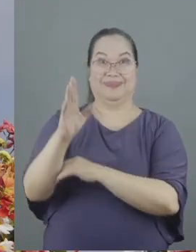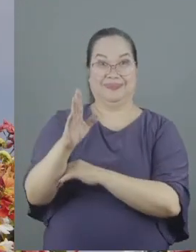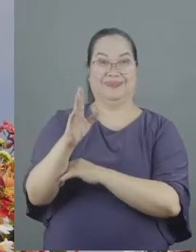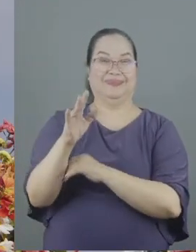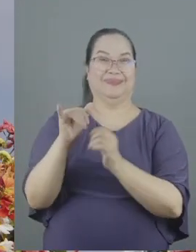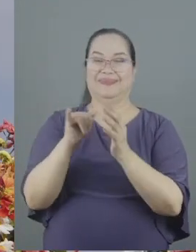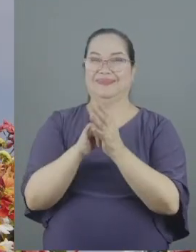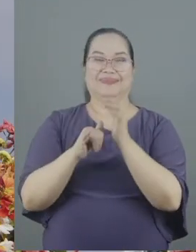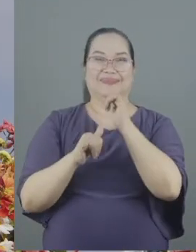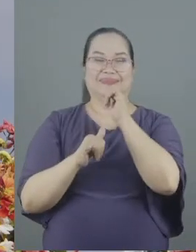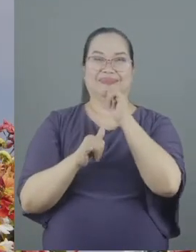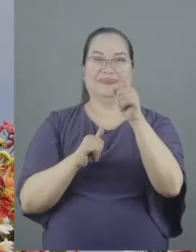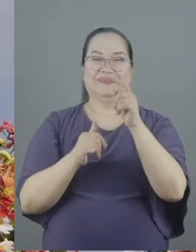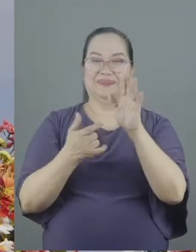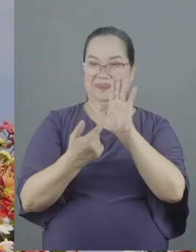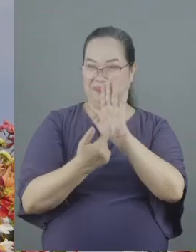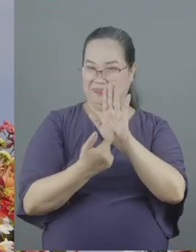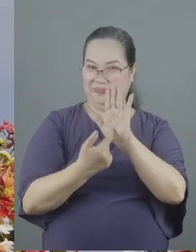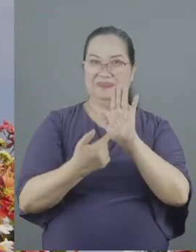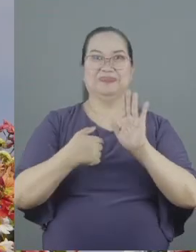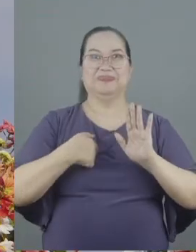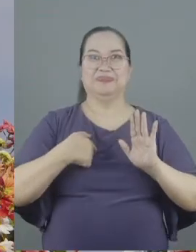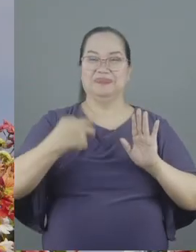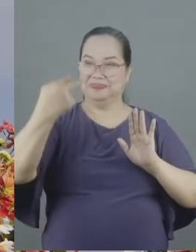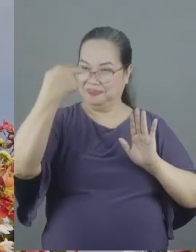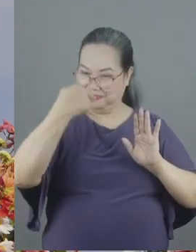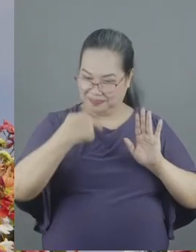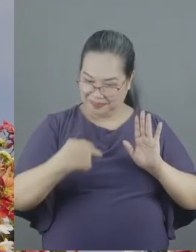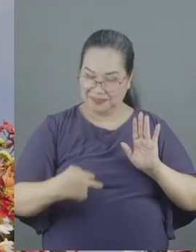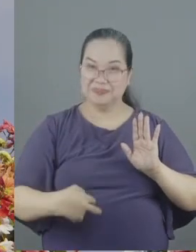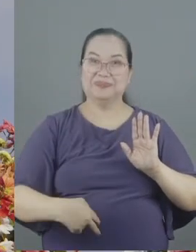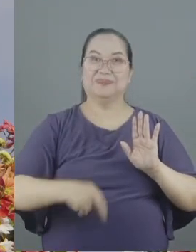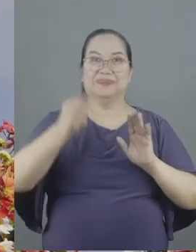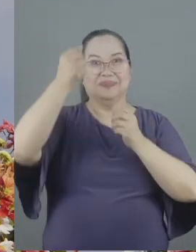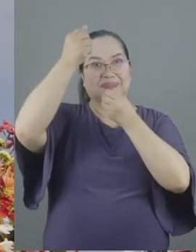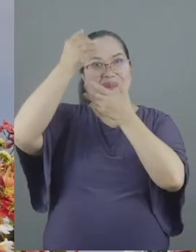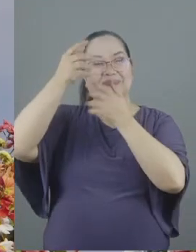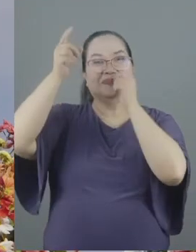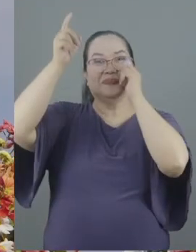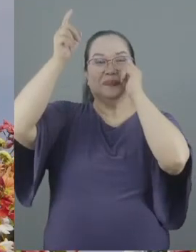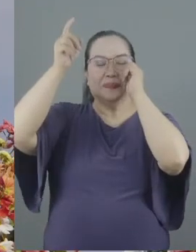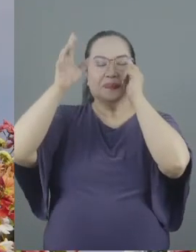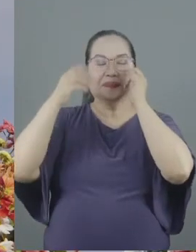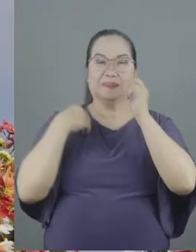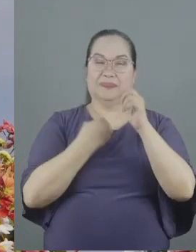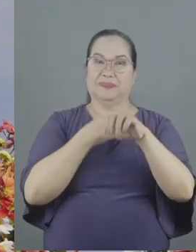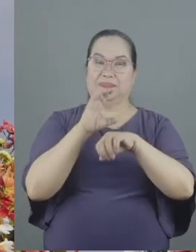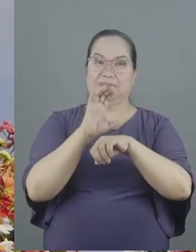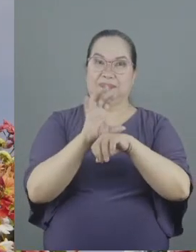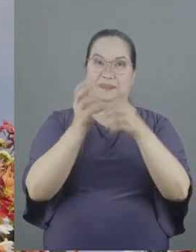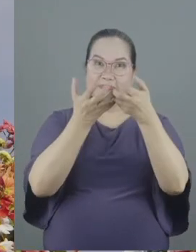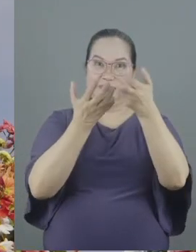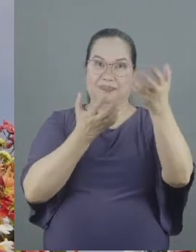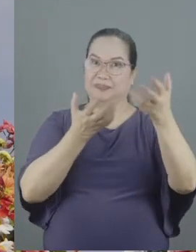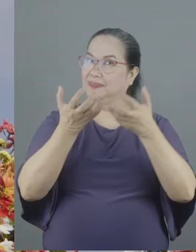is not to be the mark of our fellowship it is a bane to our church if our church is divided